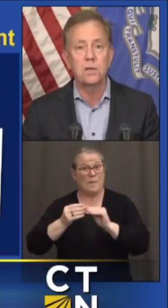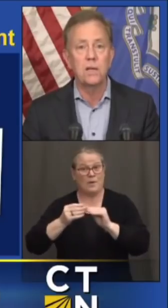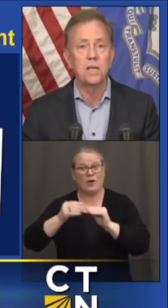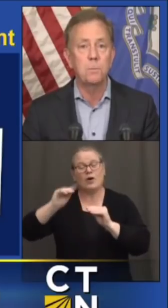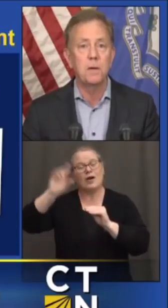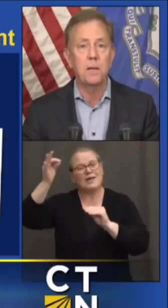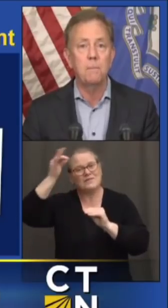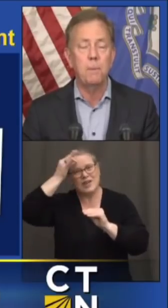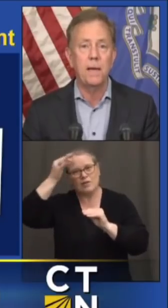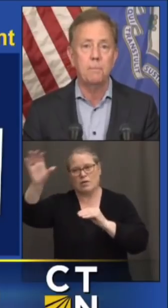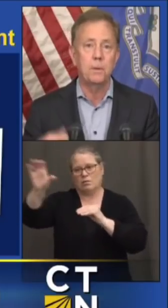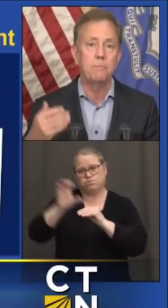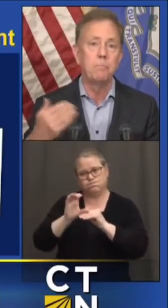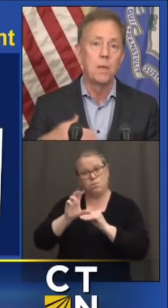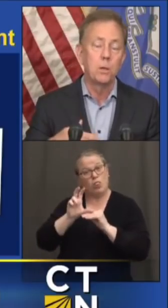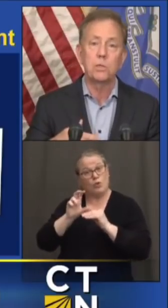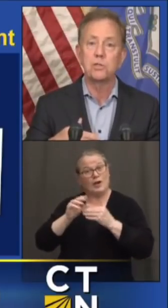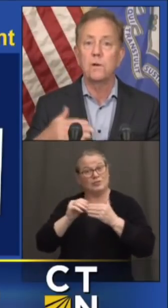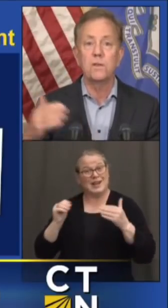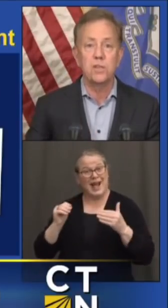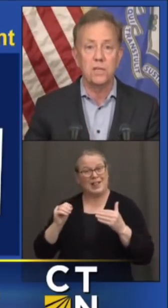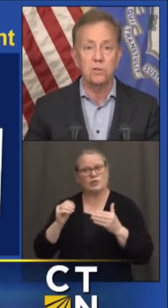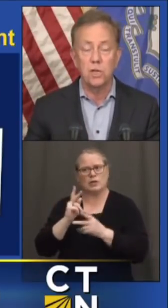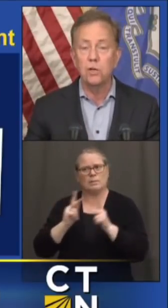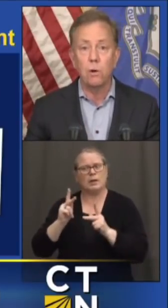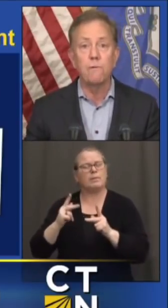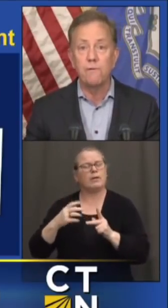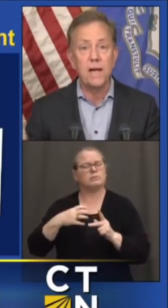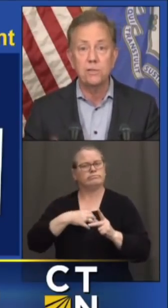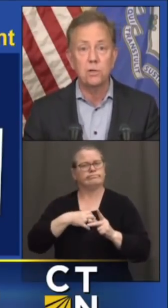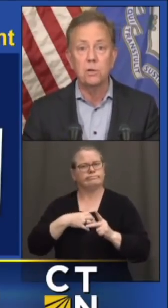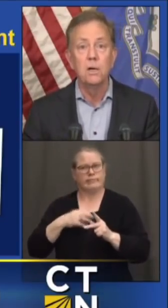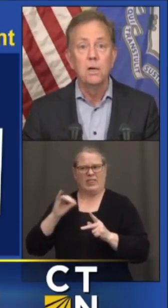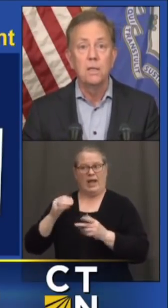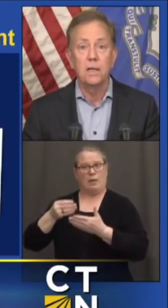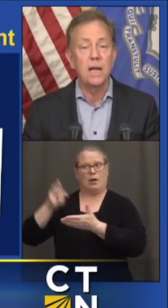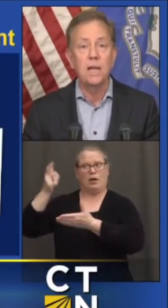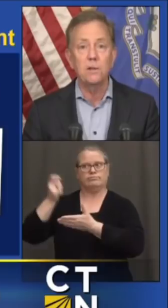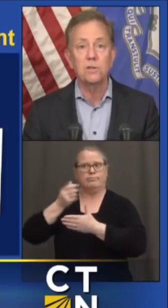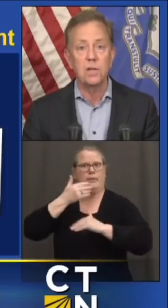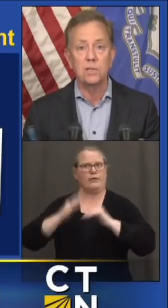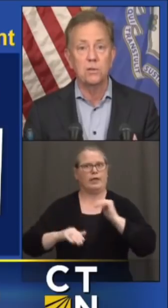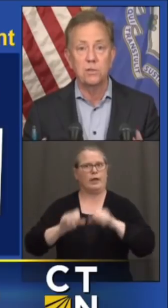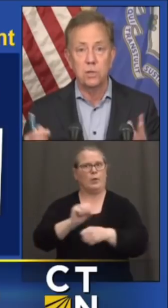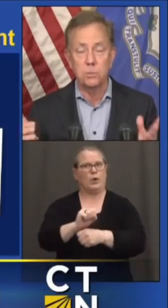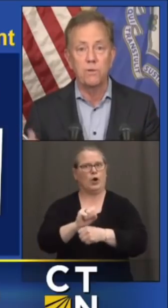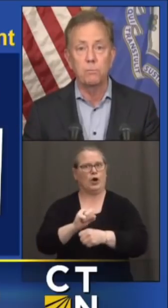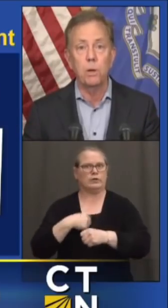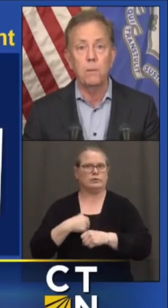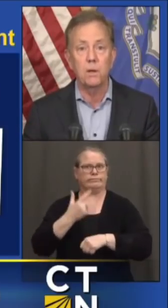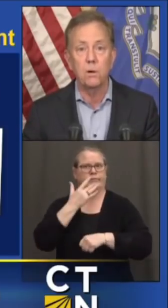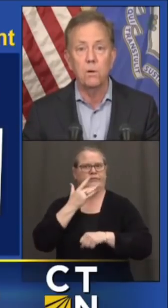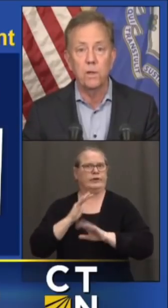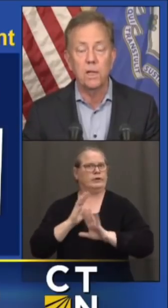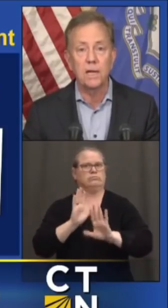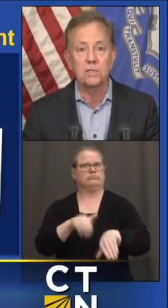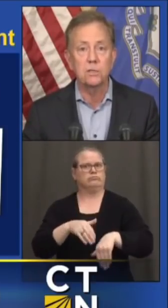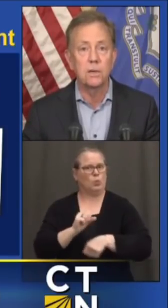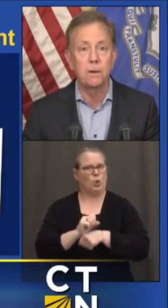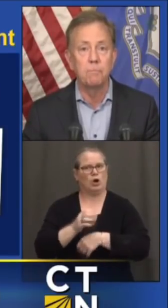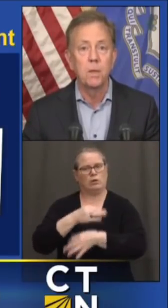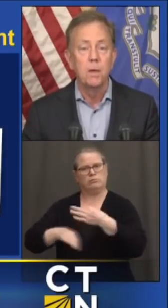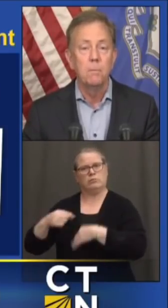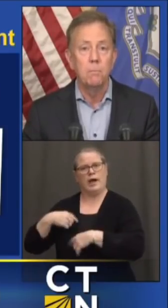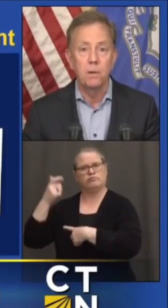service sector that's been an impact, but look, the service sector did grow faster than any other sector in terms of employment over the